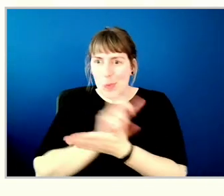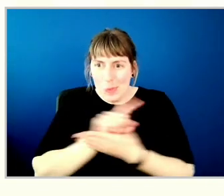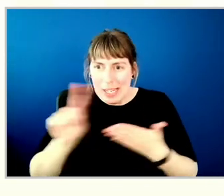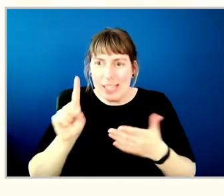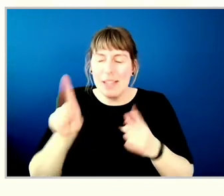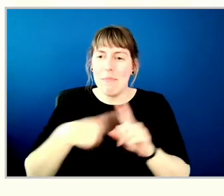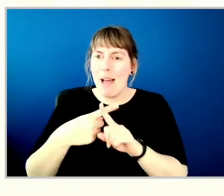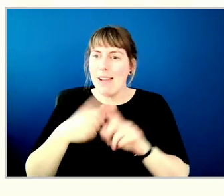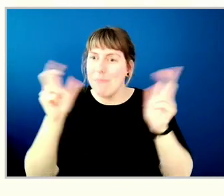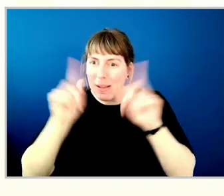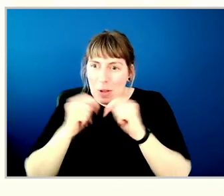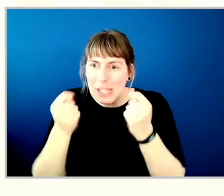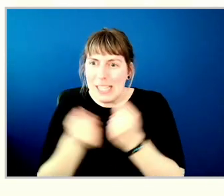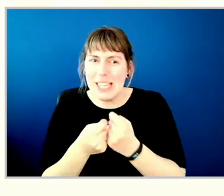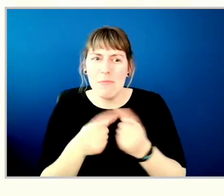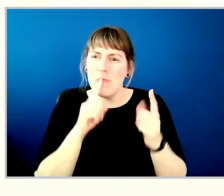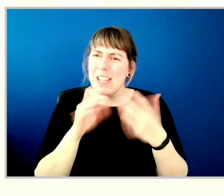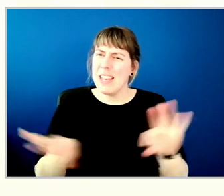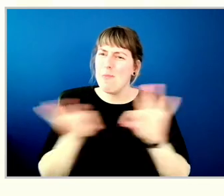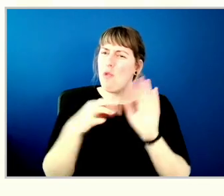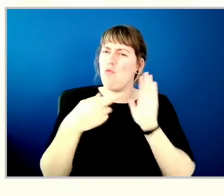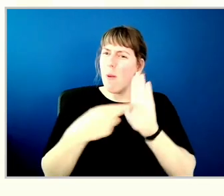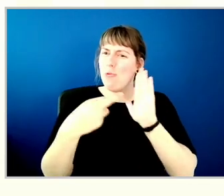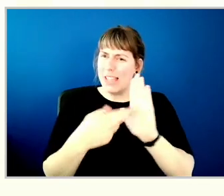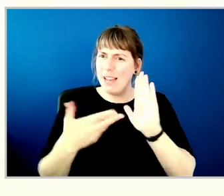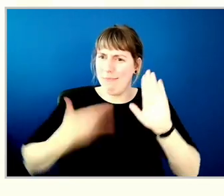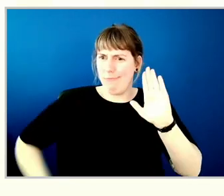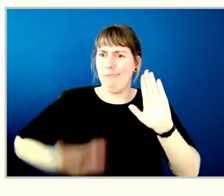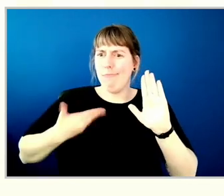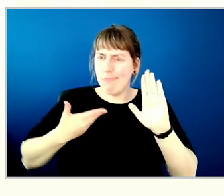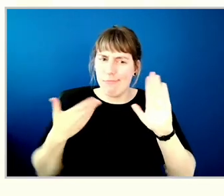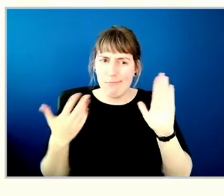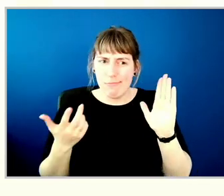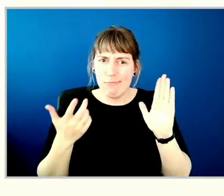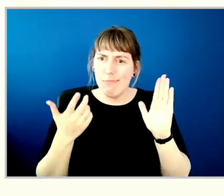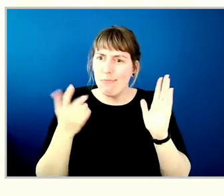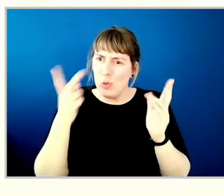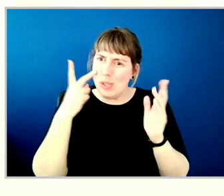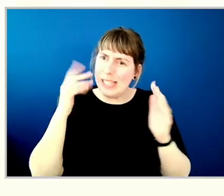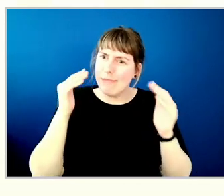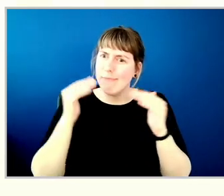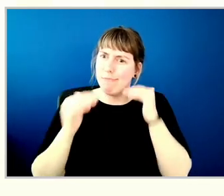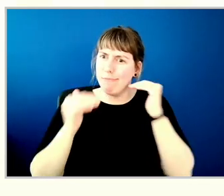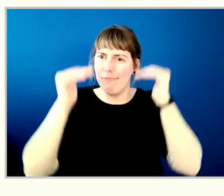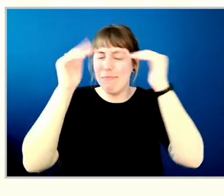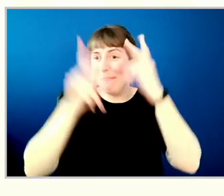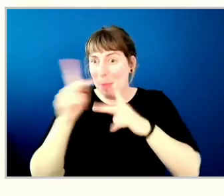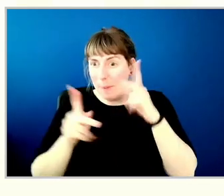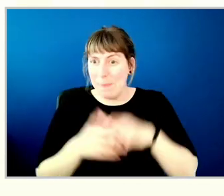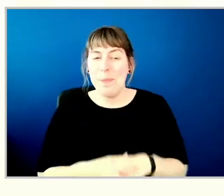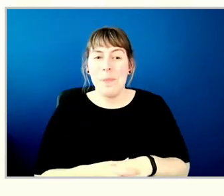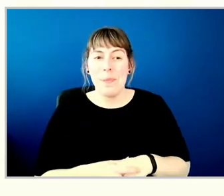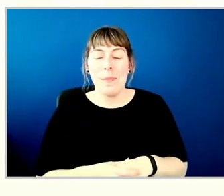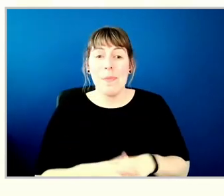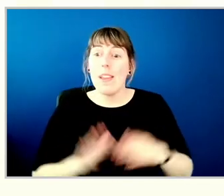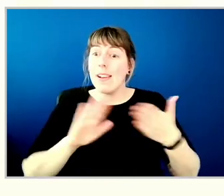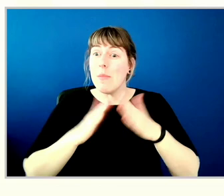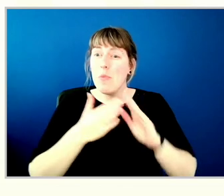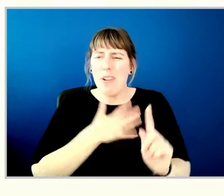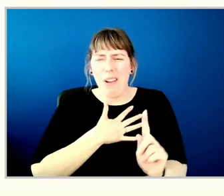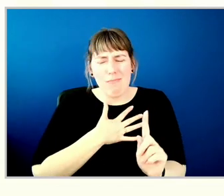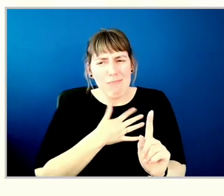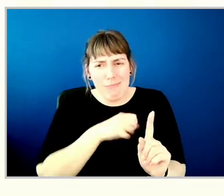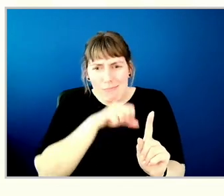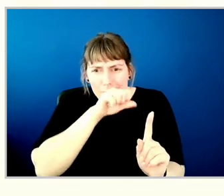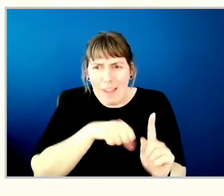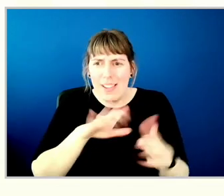important to me is seeing representation on all levels. Working within a community that I love and